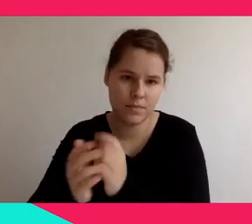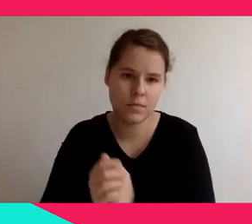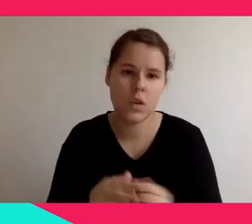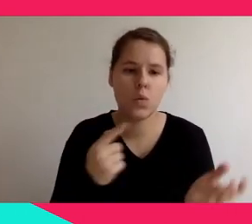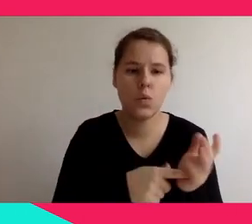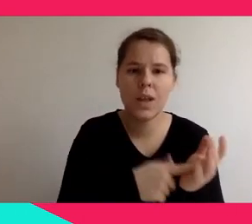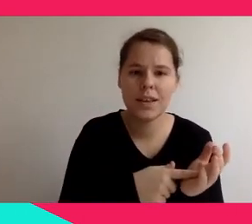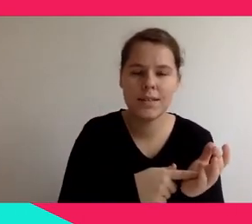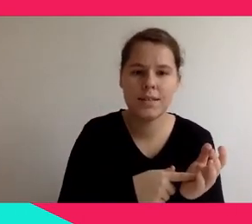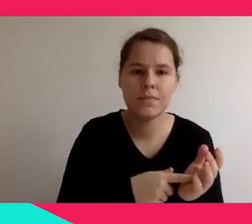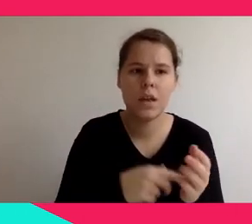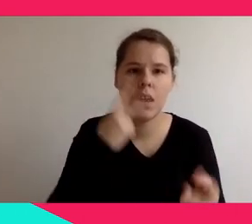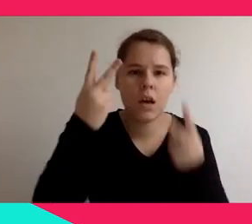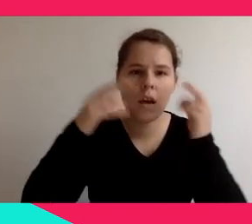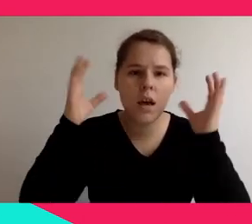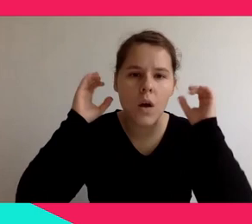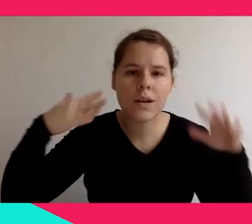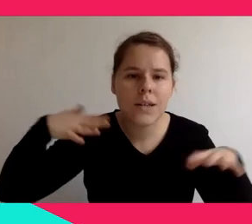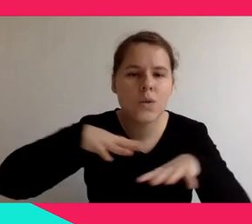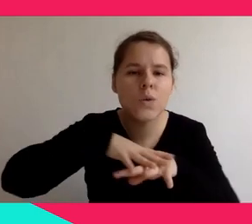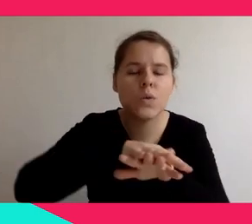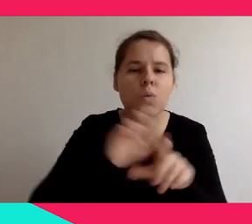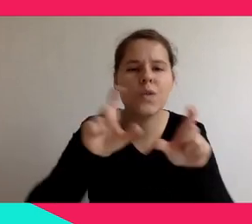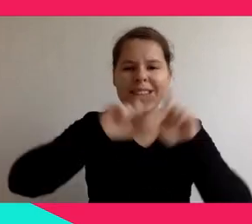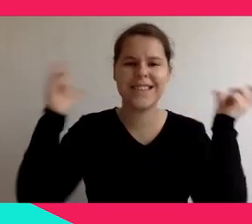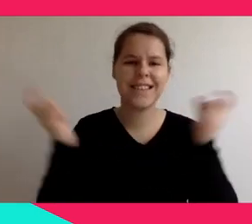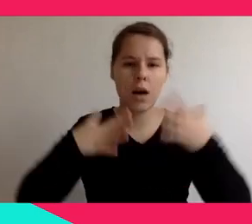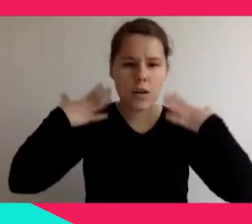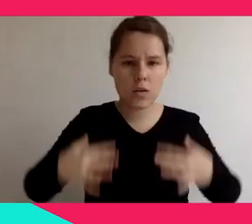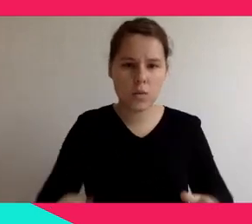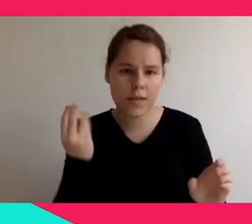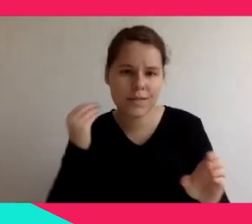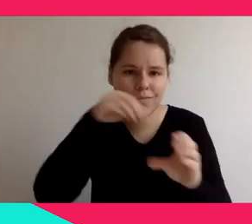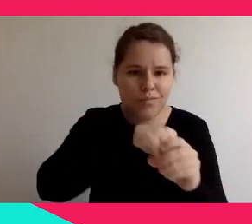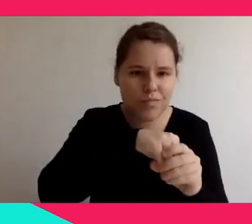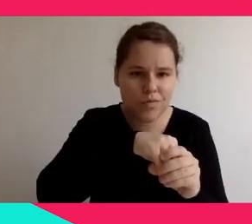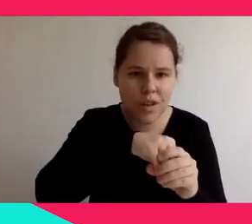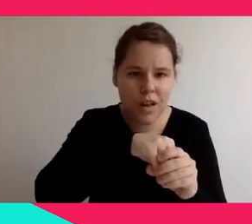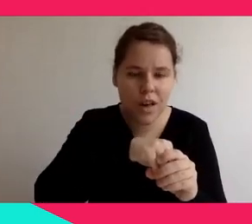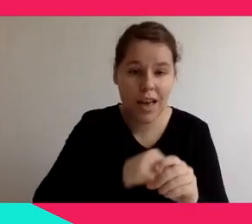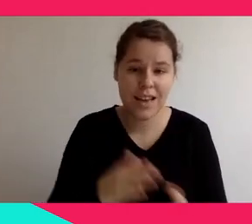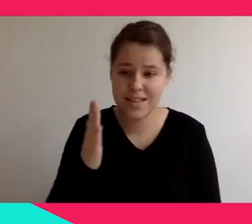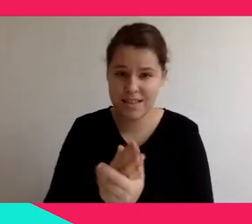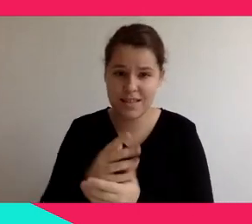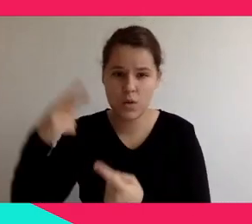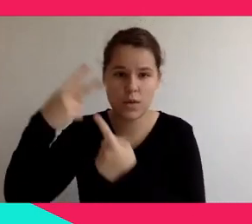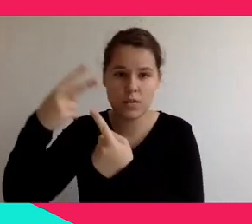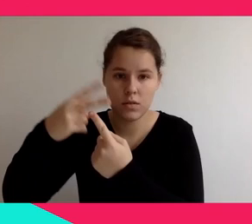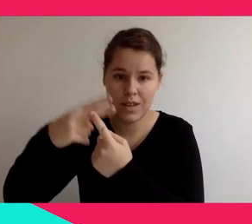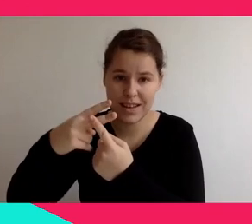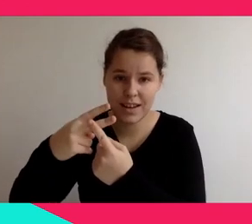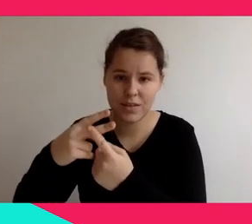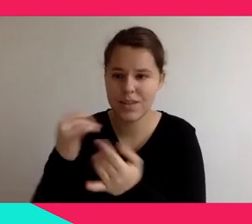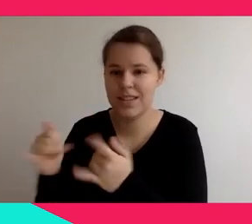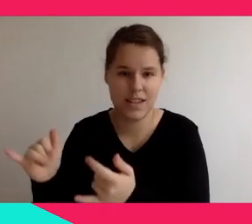interaction with a screen, of course, but it's different. My opinion, what was the the the most important is